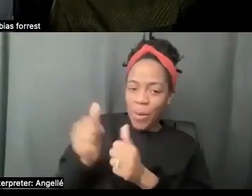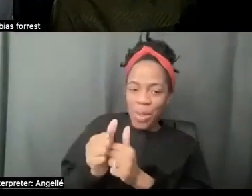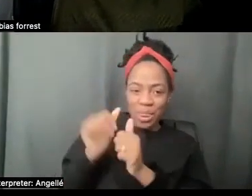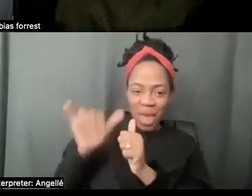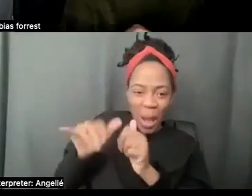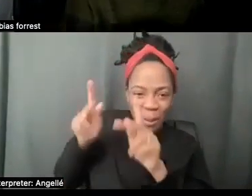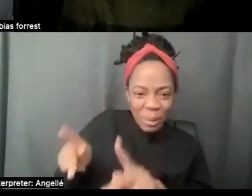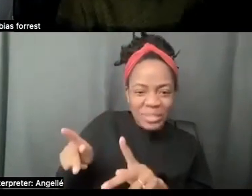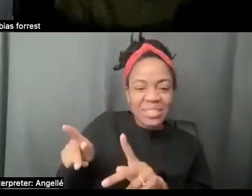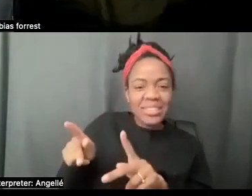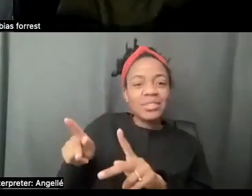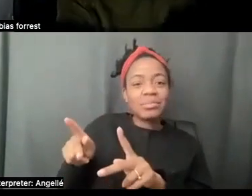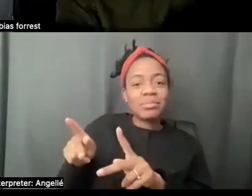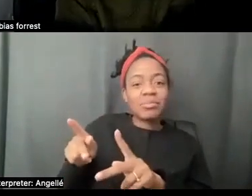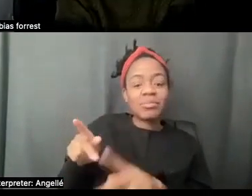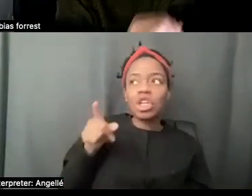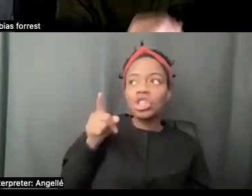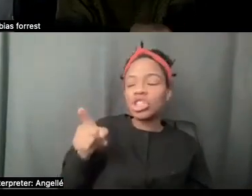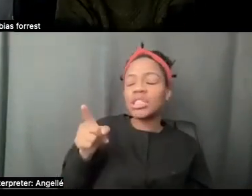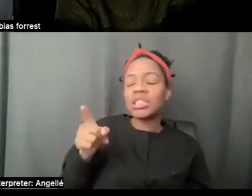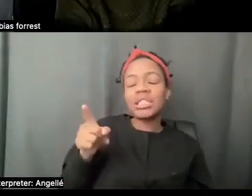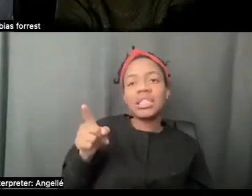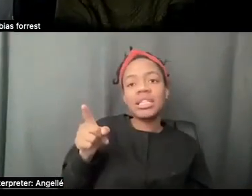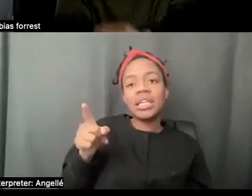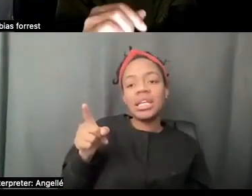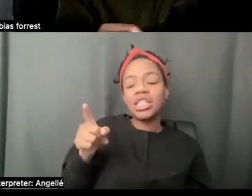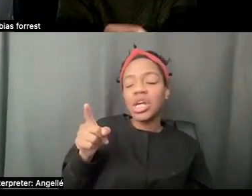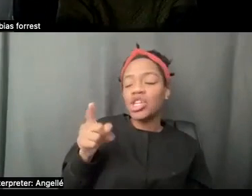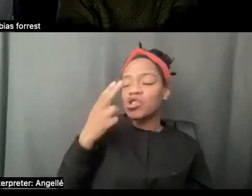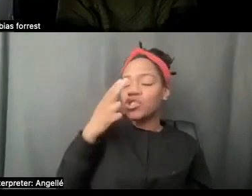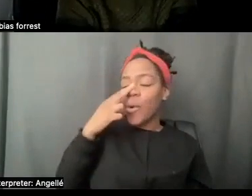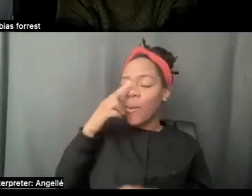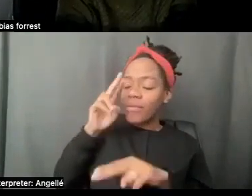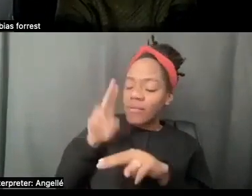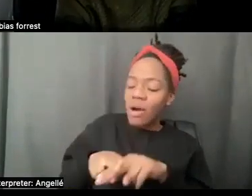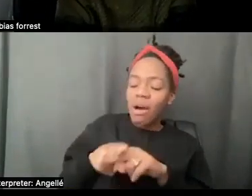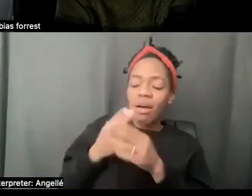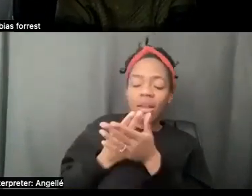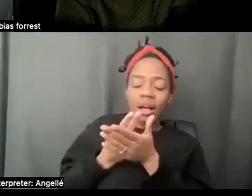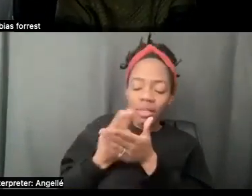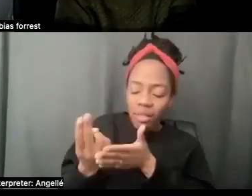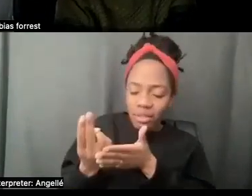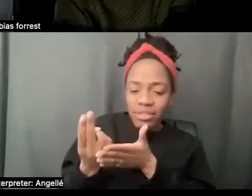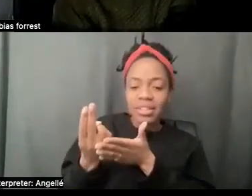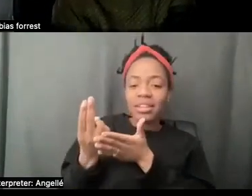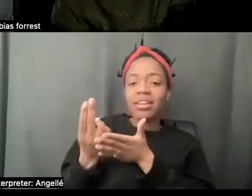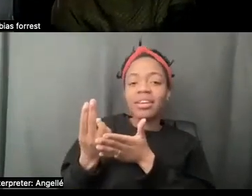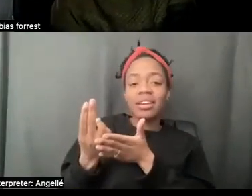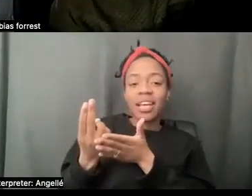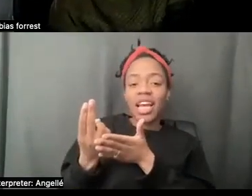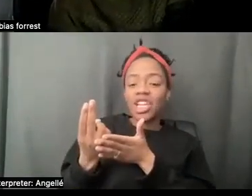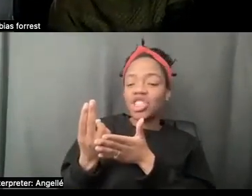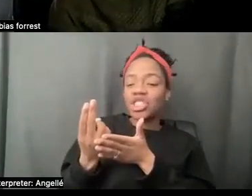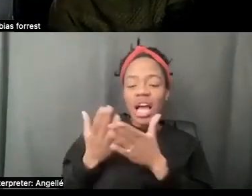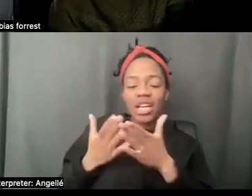And she's someone who is so fun and authentic and just a joy